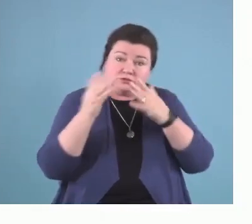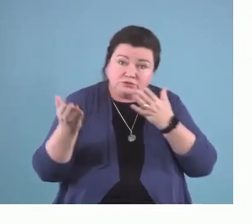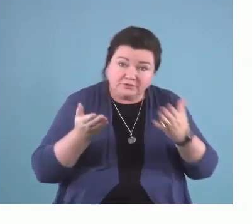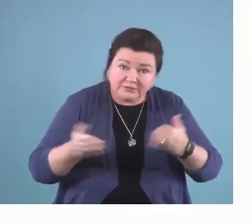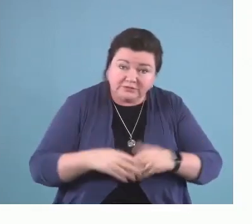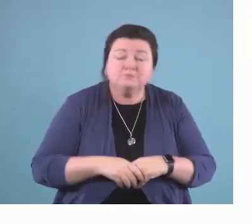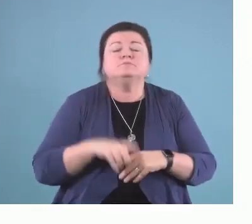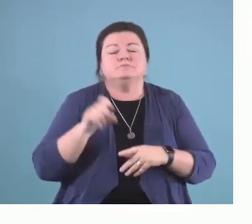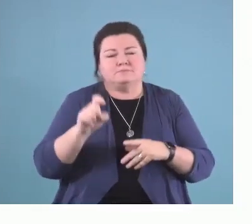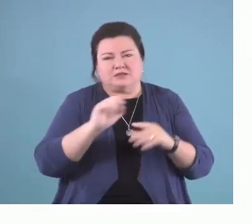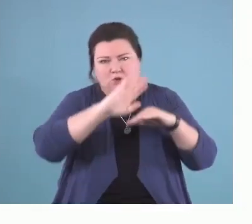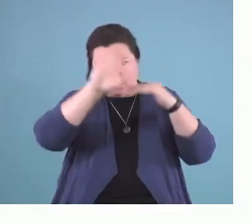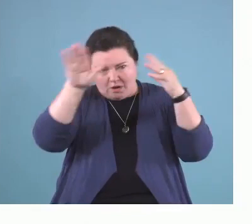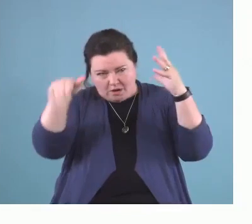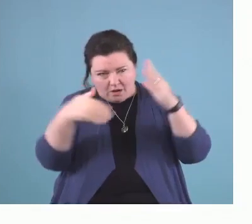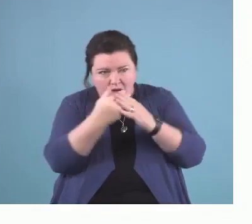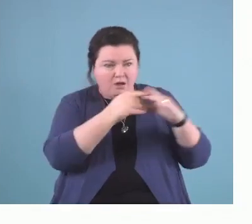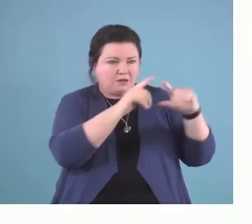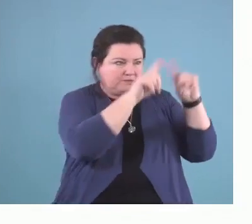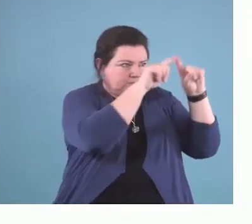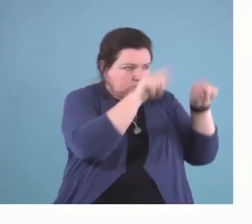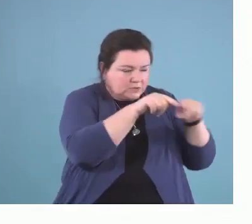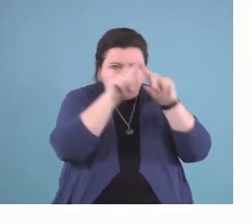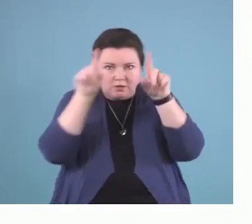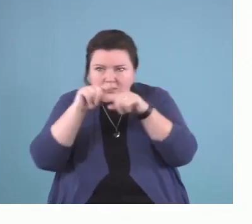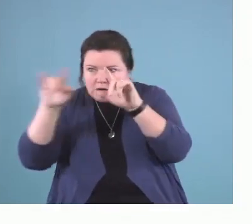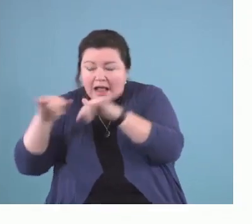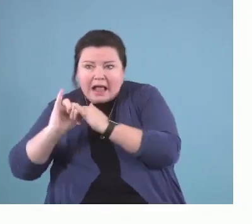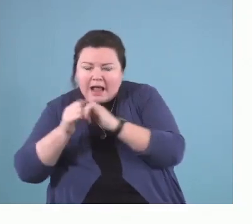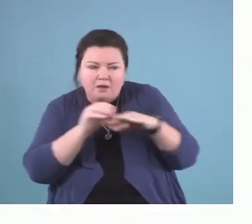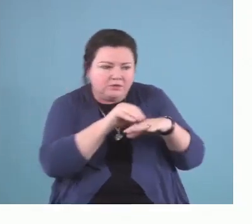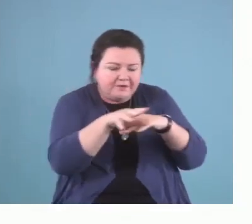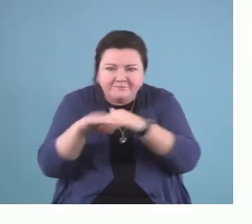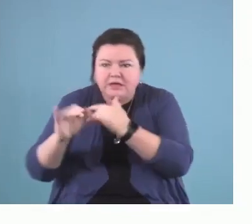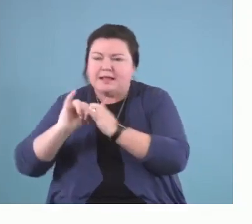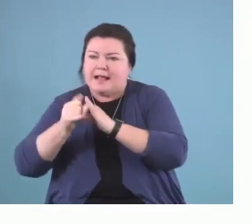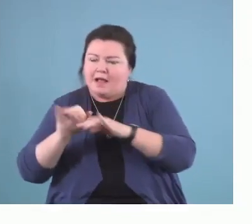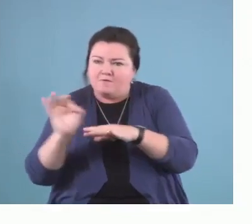we must look at all the other squares and their impact on function and disability.